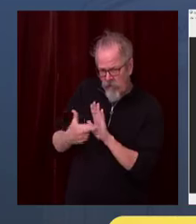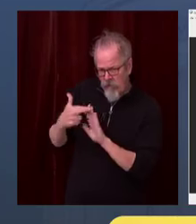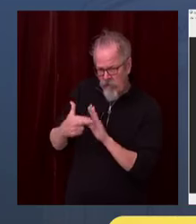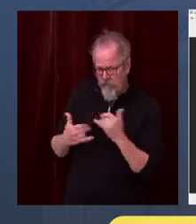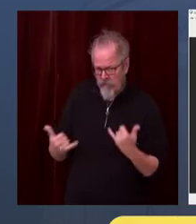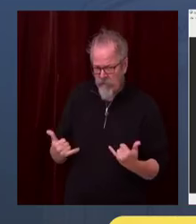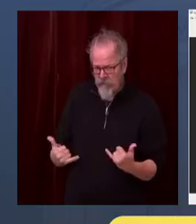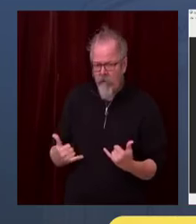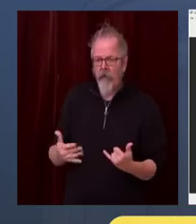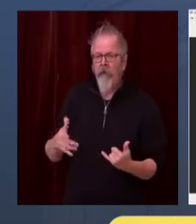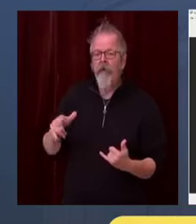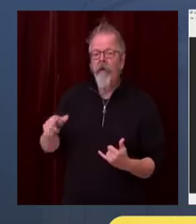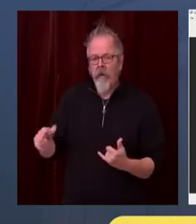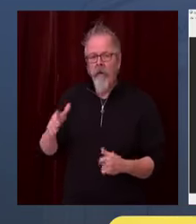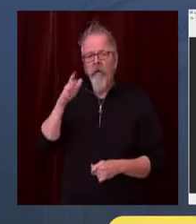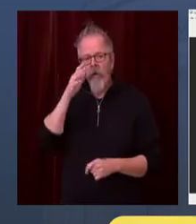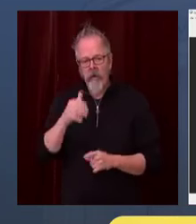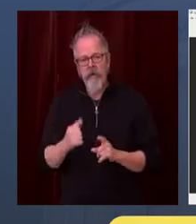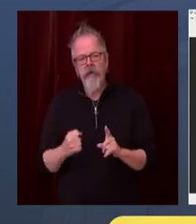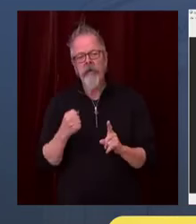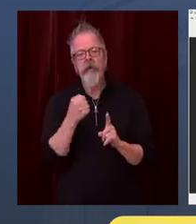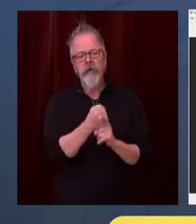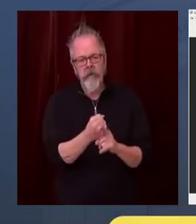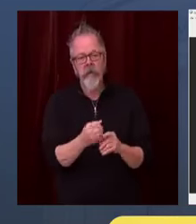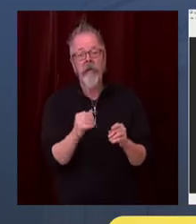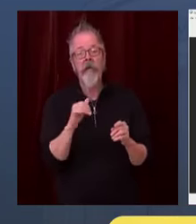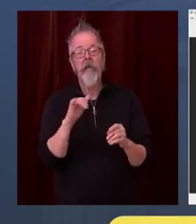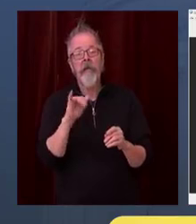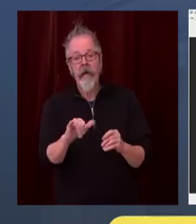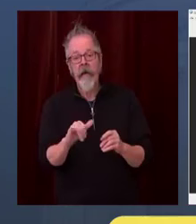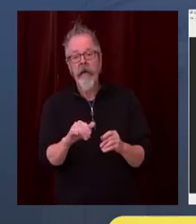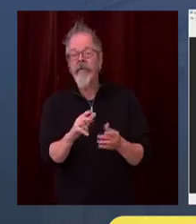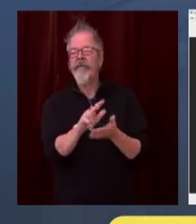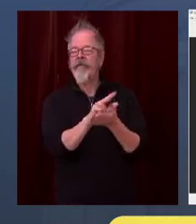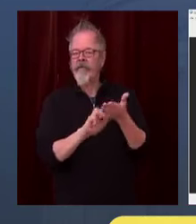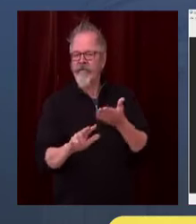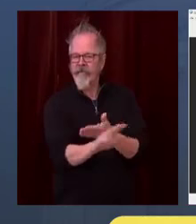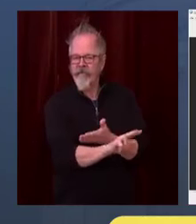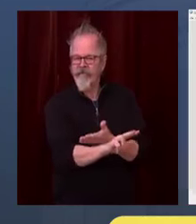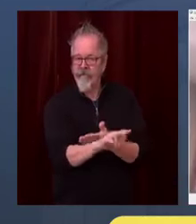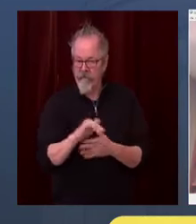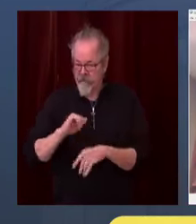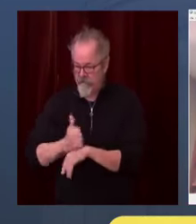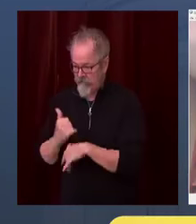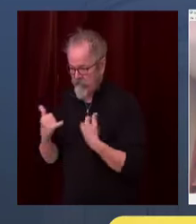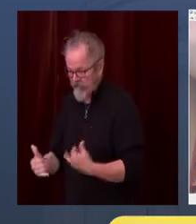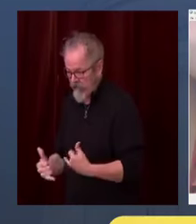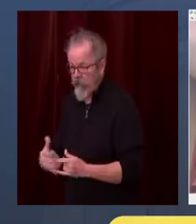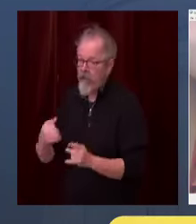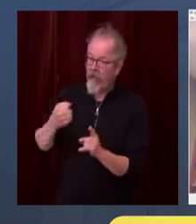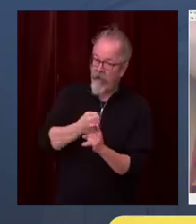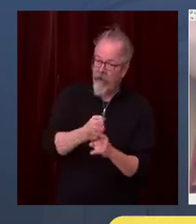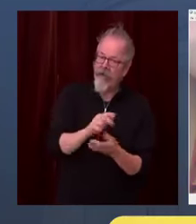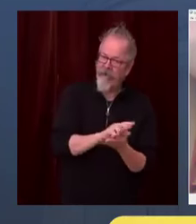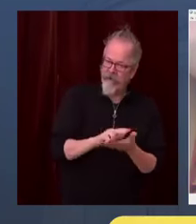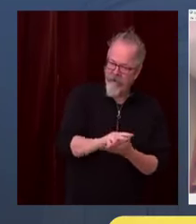you can currently see. That is too late. Second, I want to talk to you all about the rationale for the